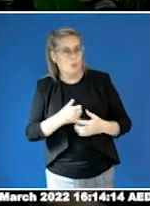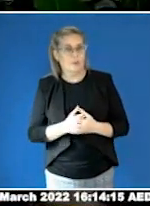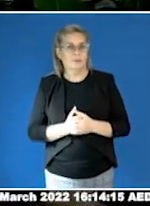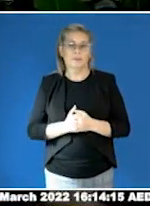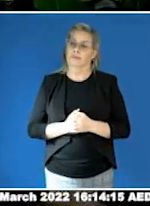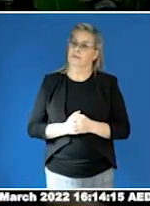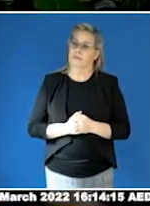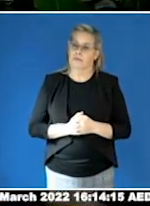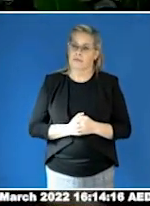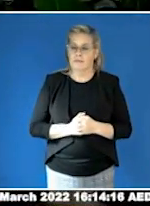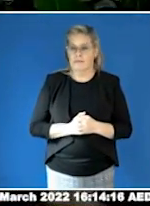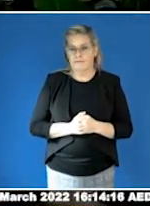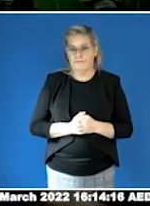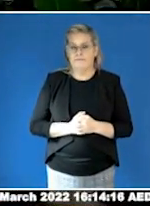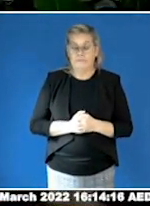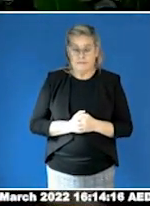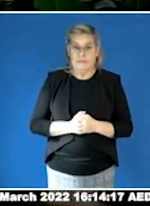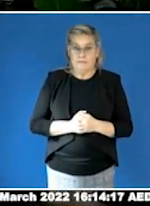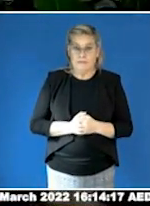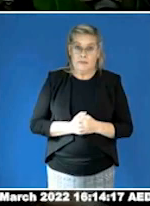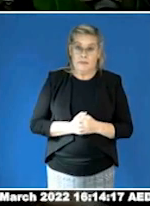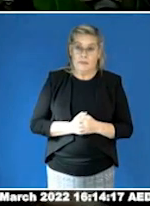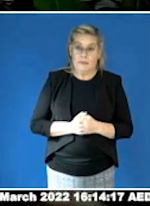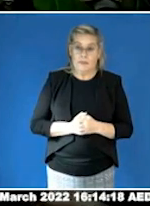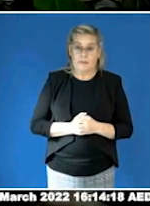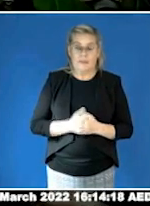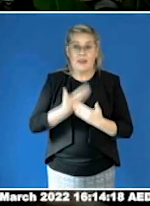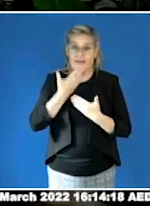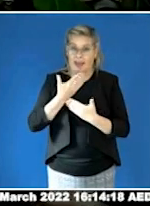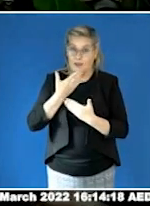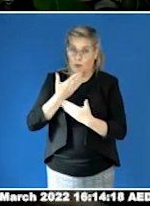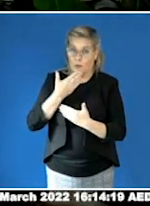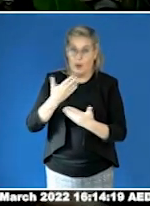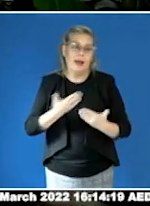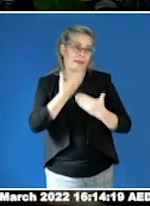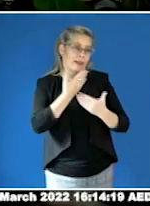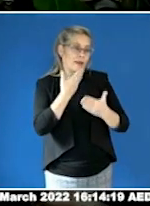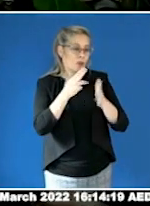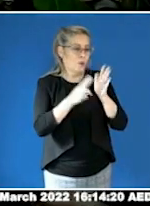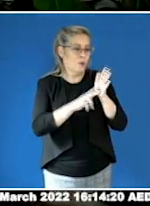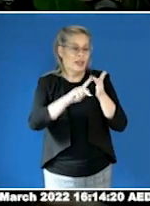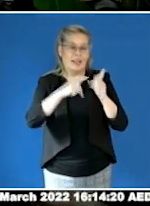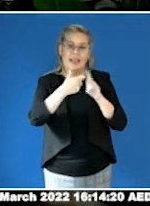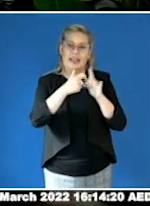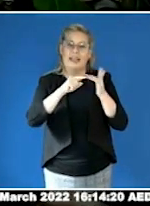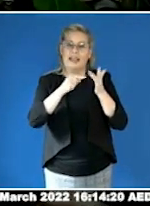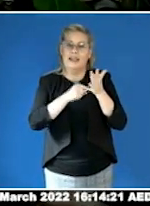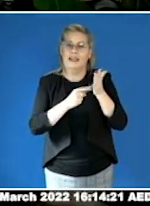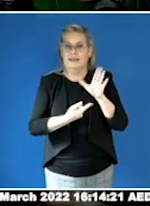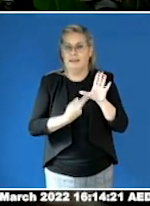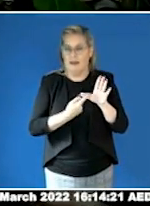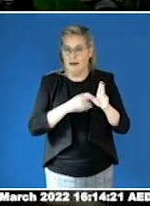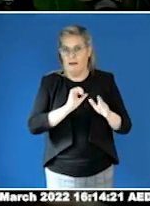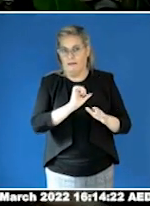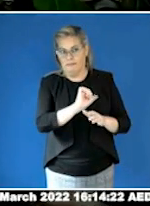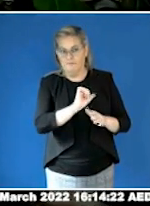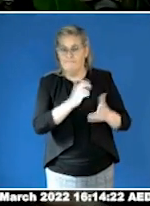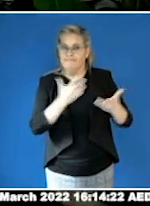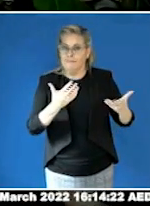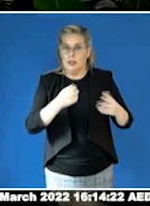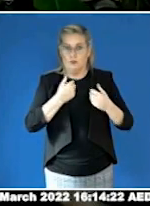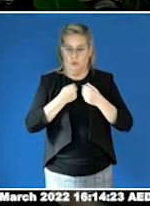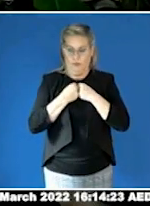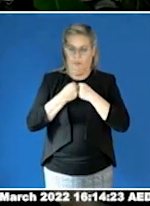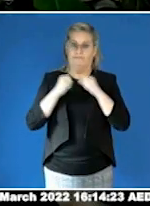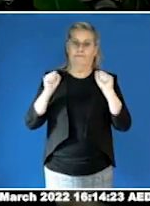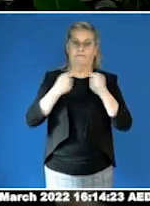Thank you so much for that. Yes. And thank you, Nikita, for sharing your story. I'm very grateful to all the autistic individuals who